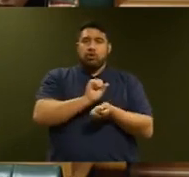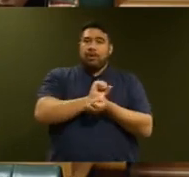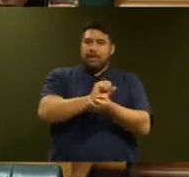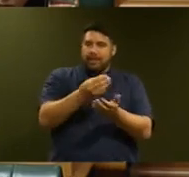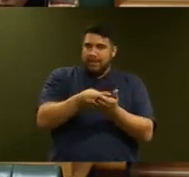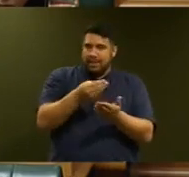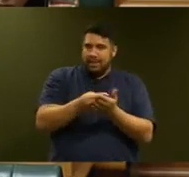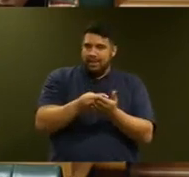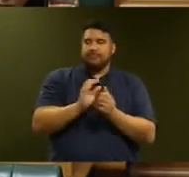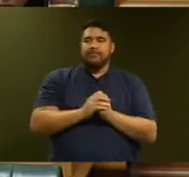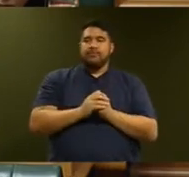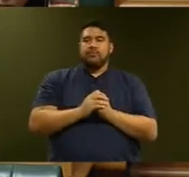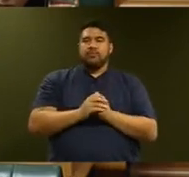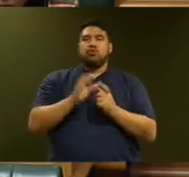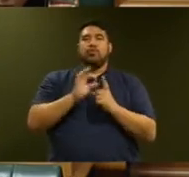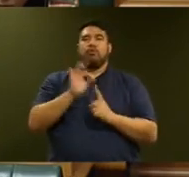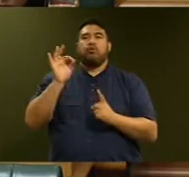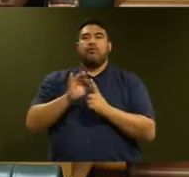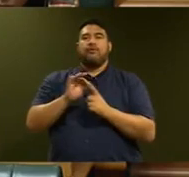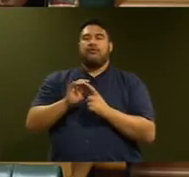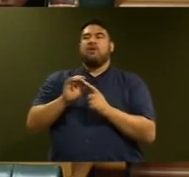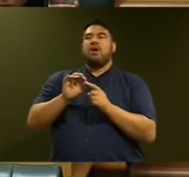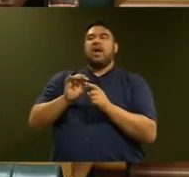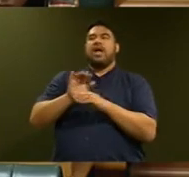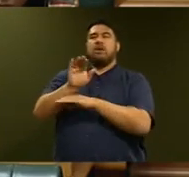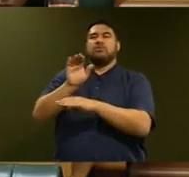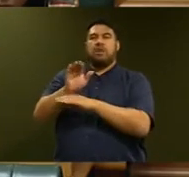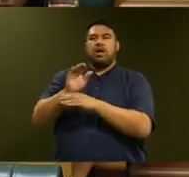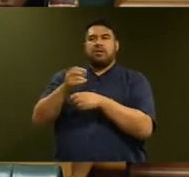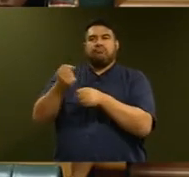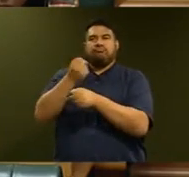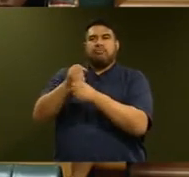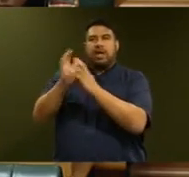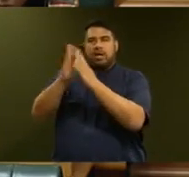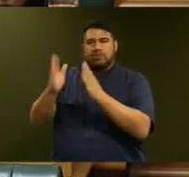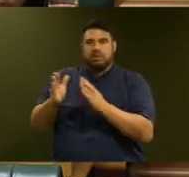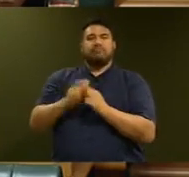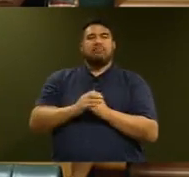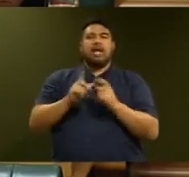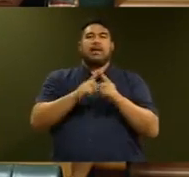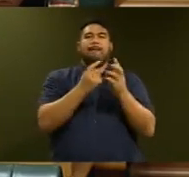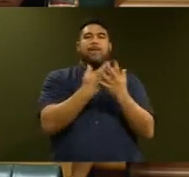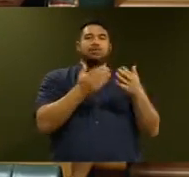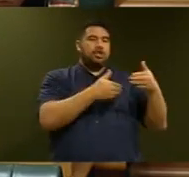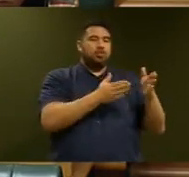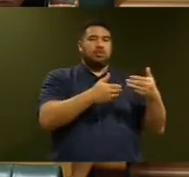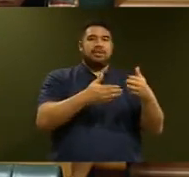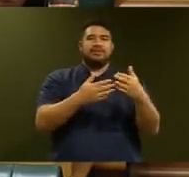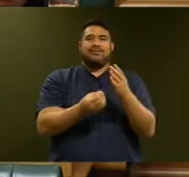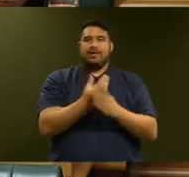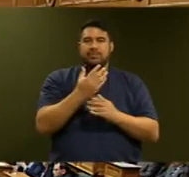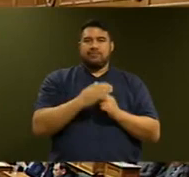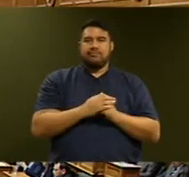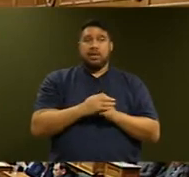and, in fact, lending for multi-unit developments, apartment developments. And those discussions are ongoing and